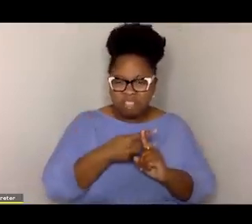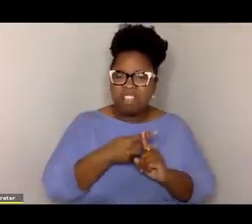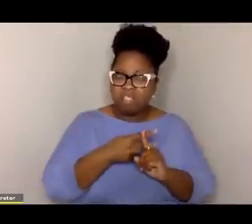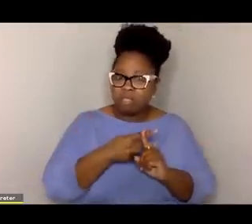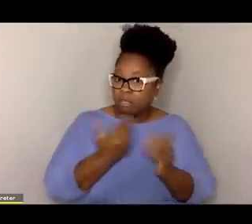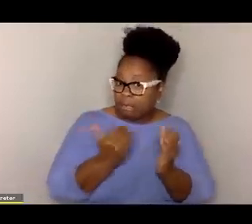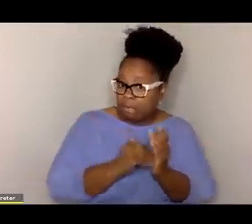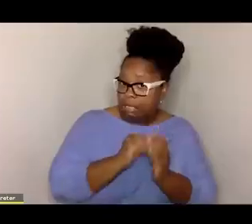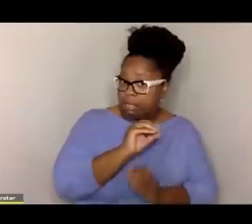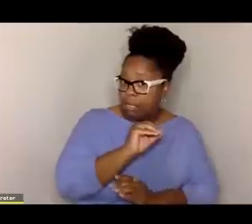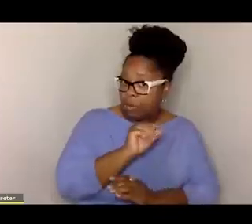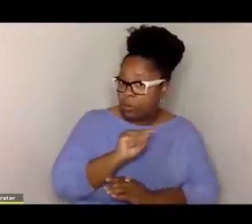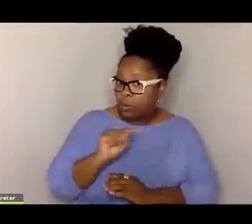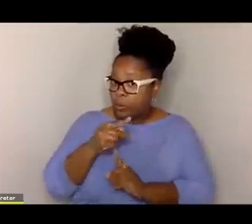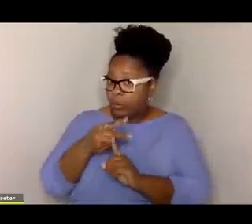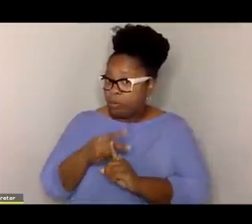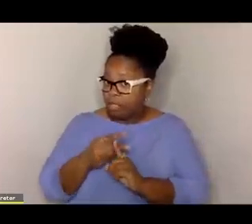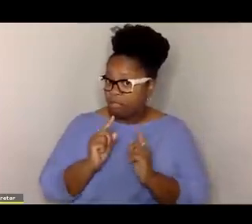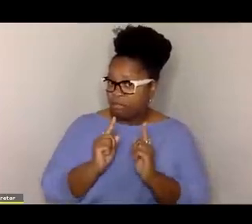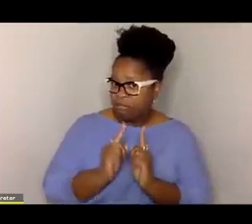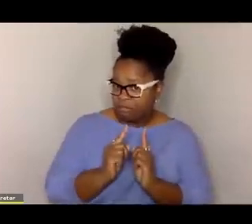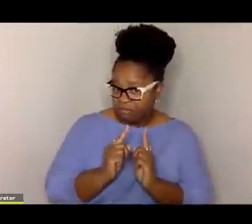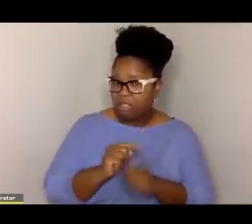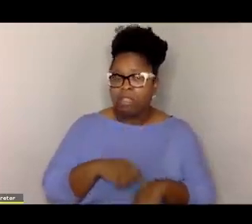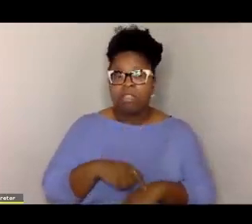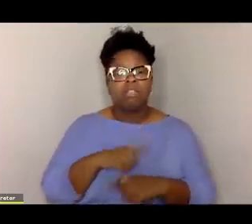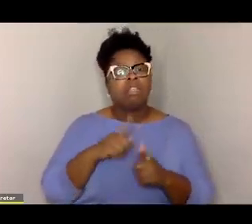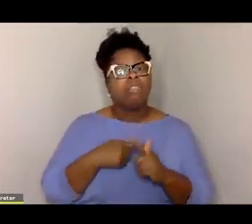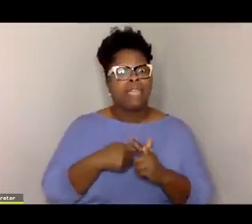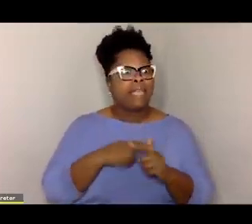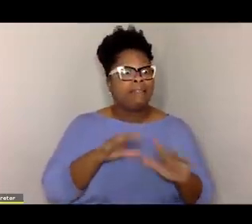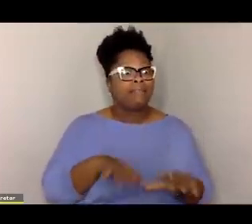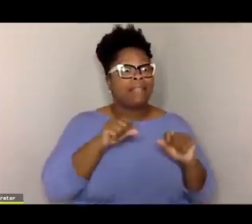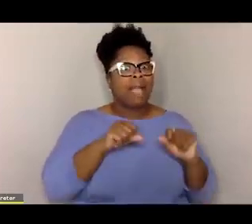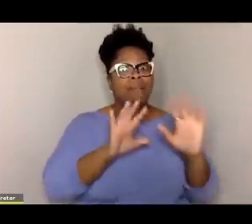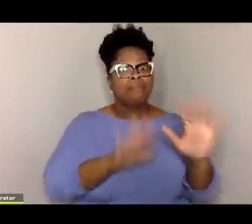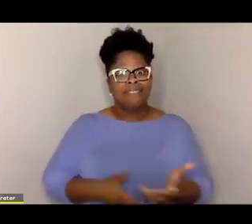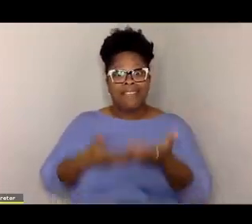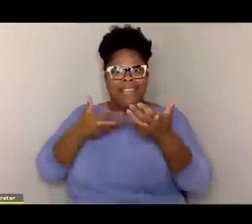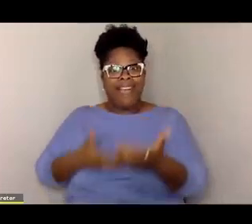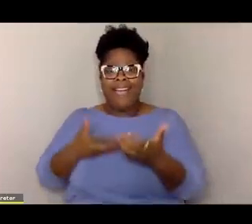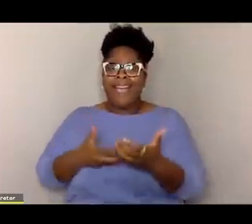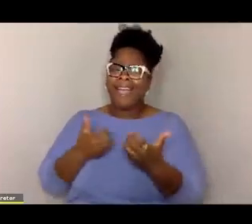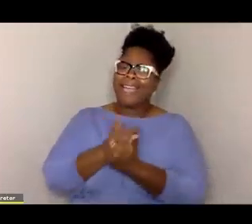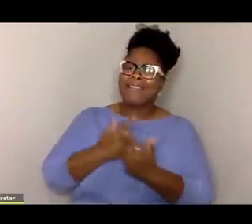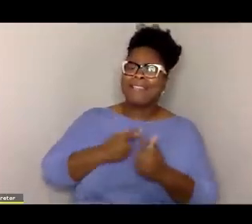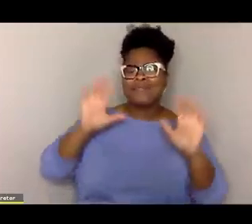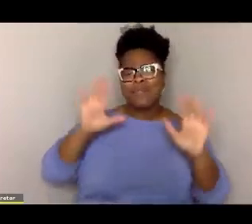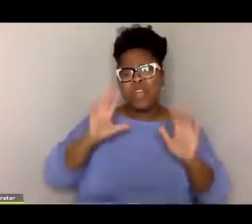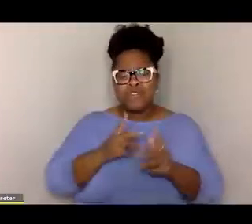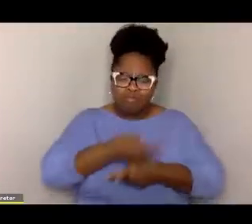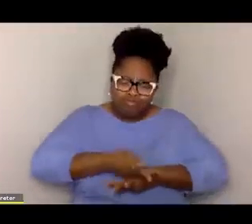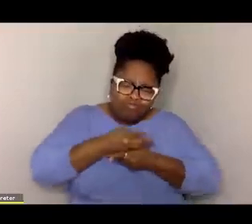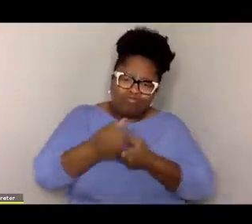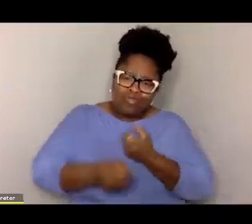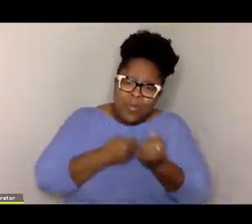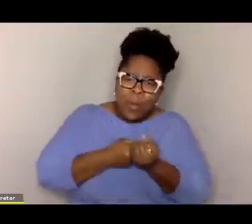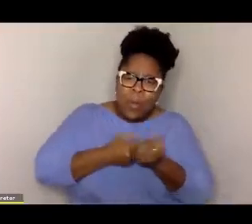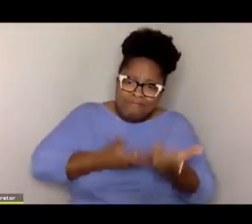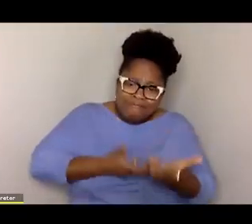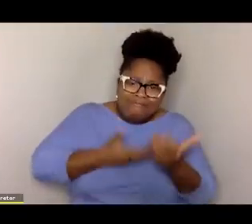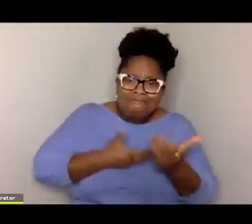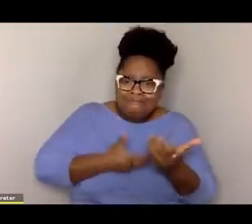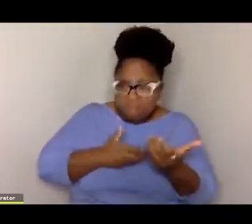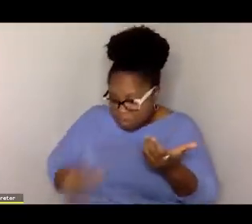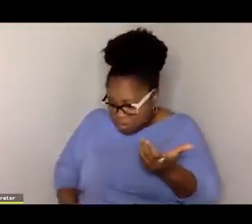couple of months and it's zero to two months. And then that child is put in an environment where everything is wonderful and they're